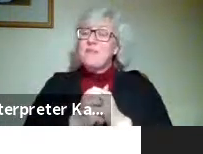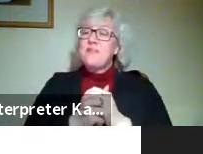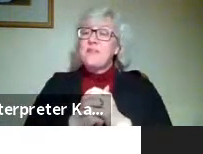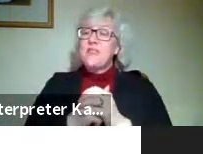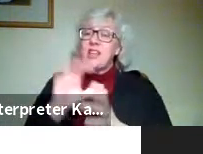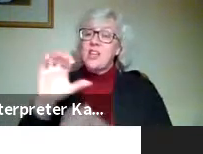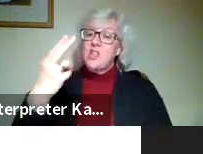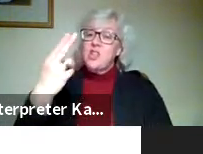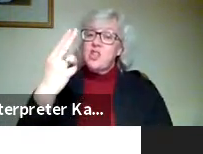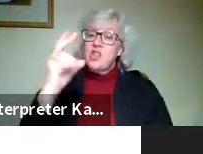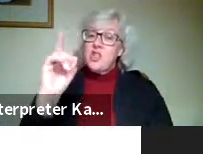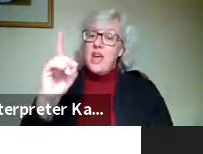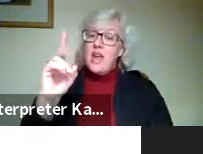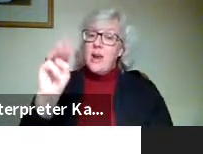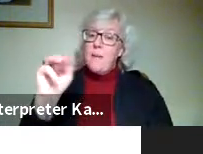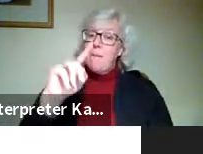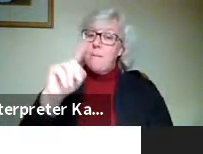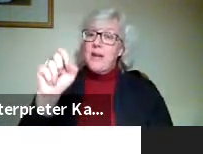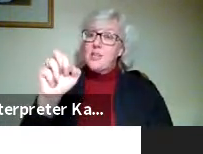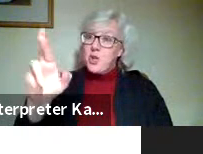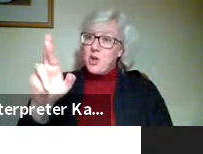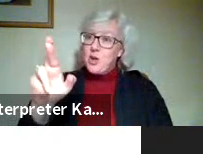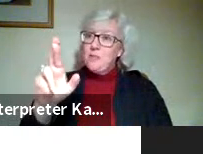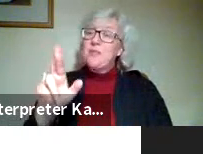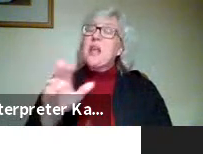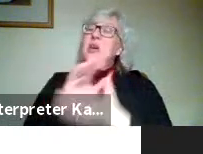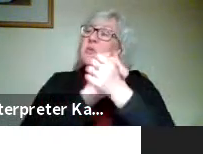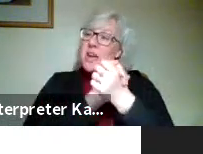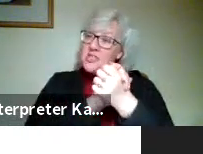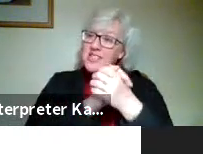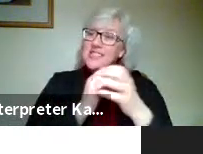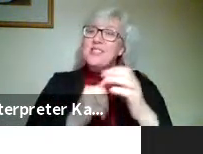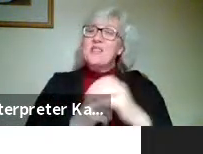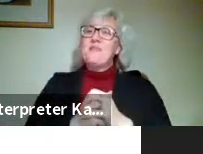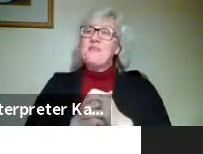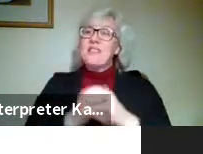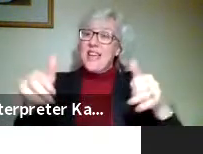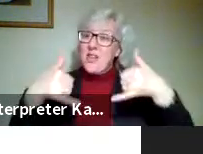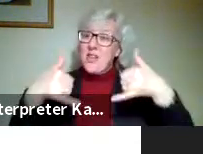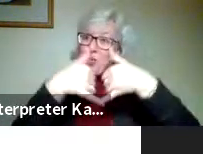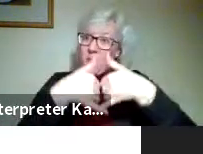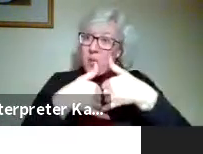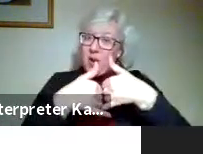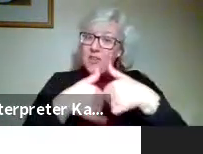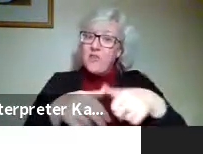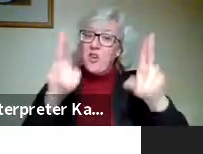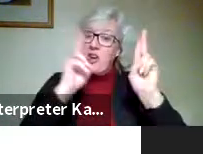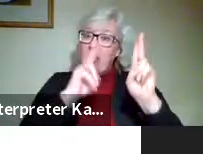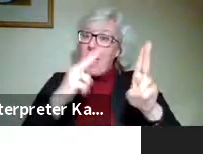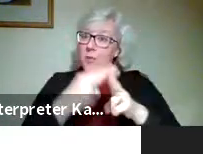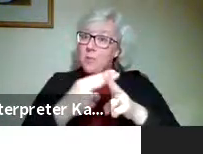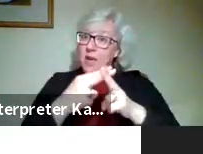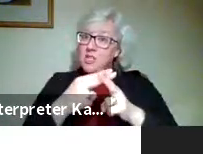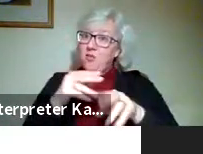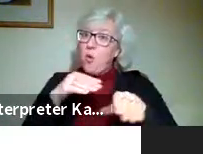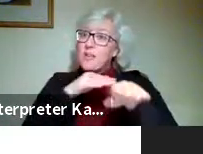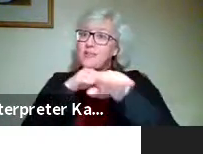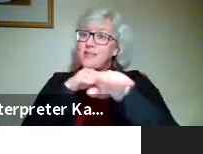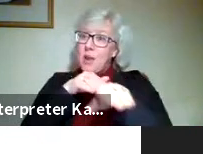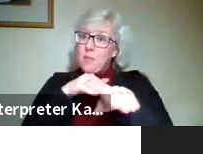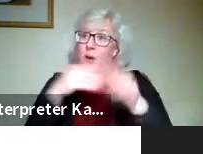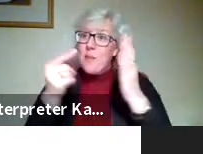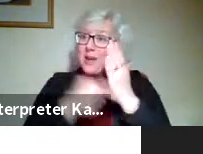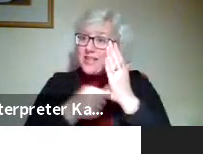Chad Metzger. Chad, congratulations on getting the award, honorable mention award for skateboard magazine.